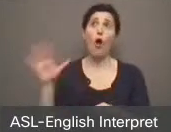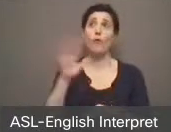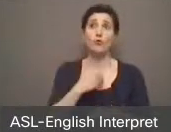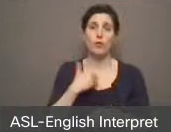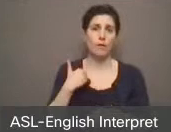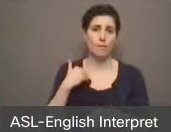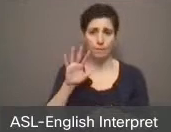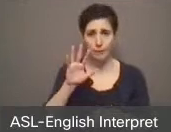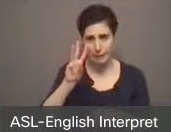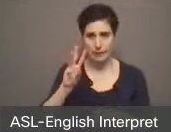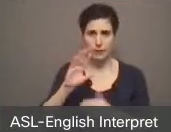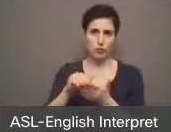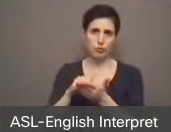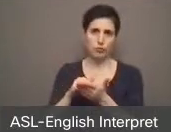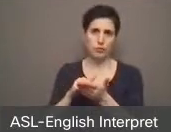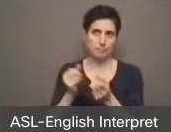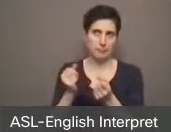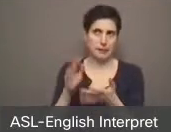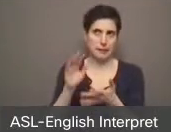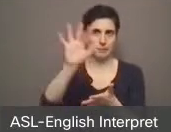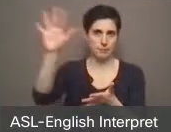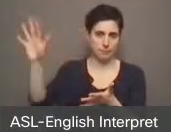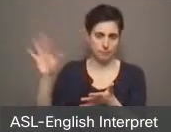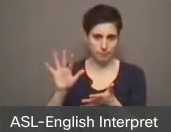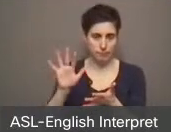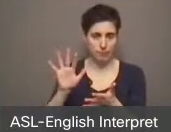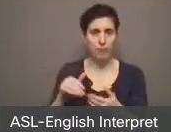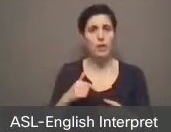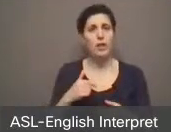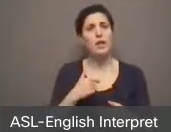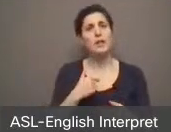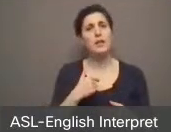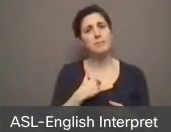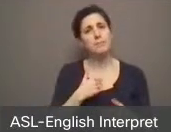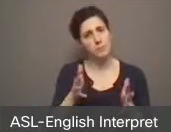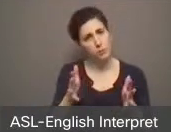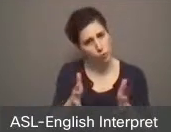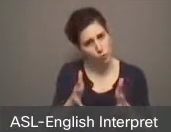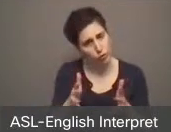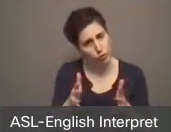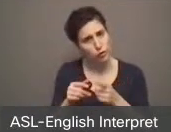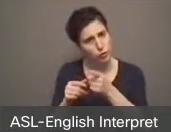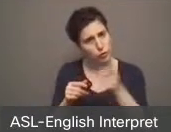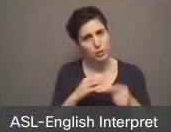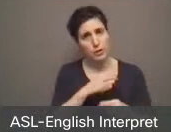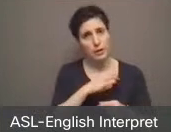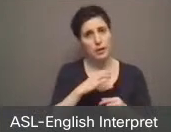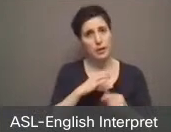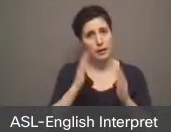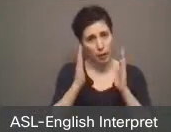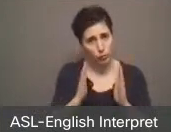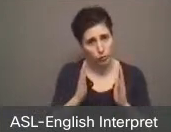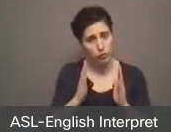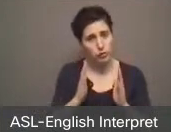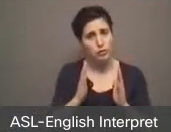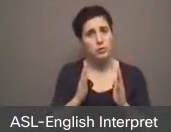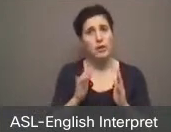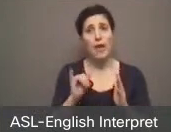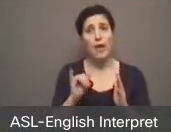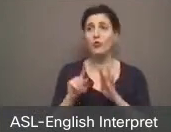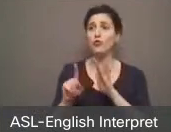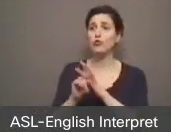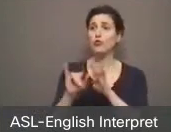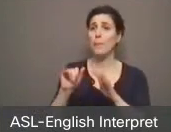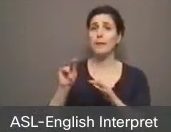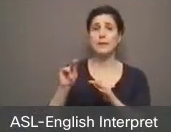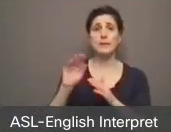I just really encourage the counselors as there's drop ins in wards